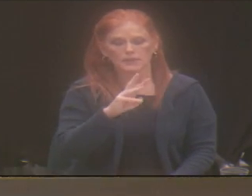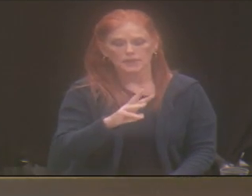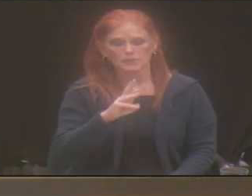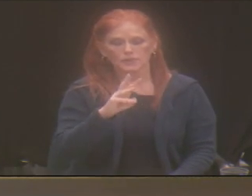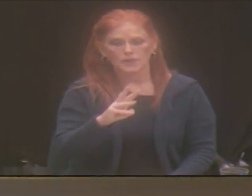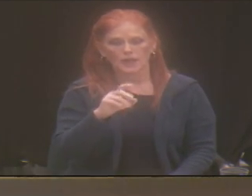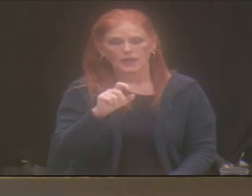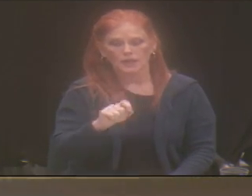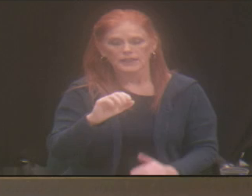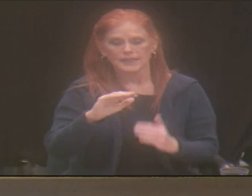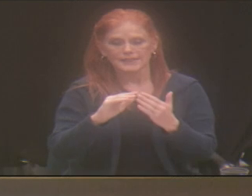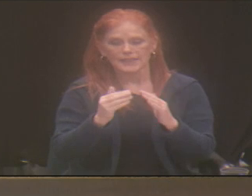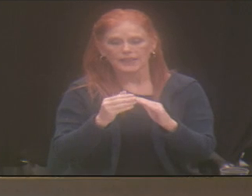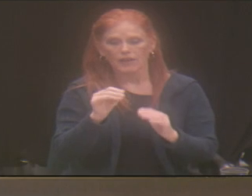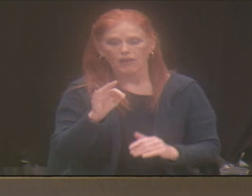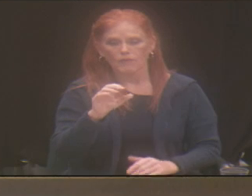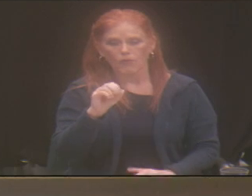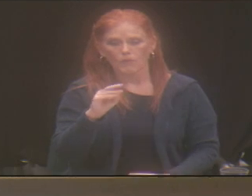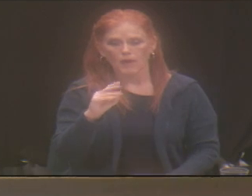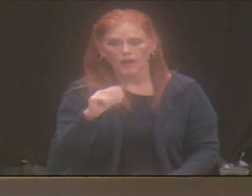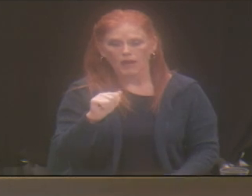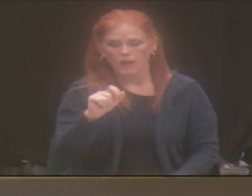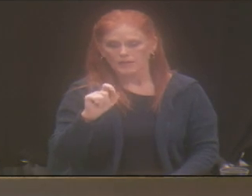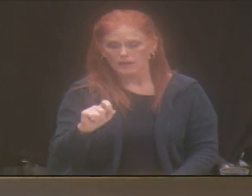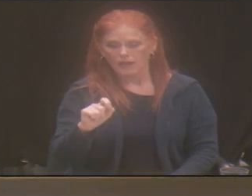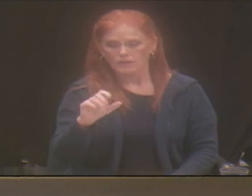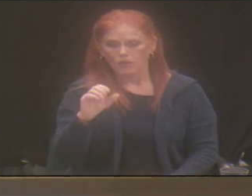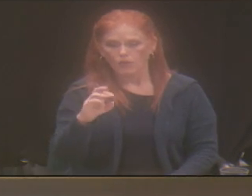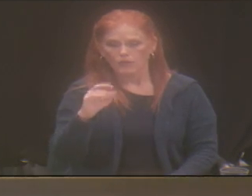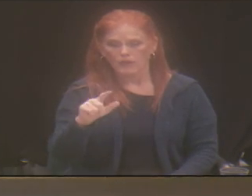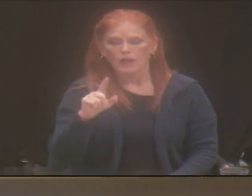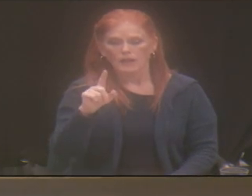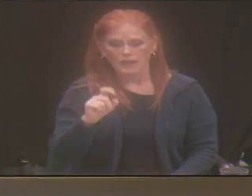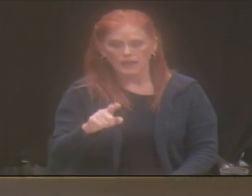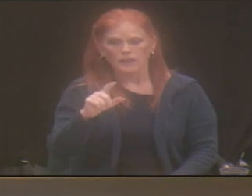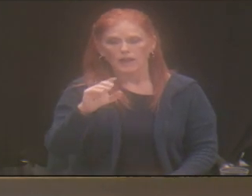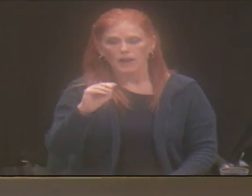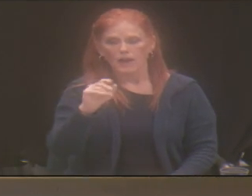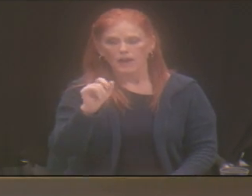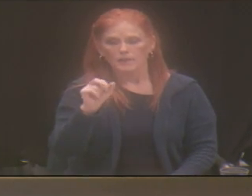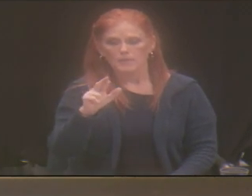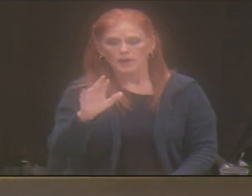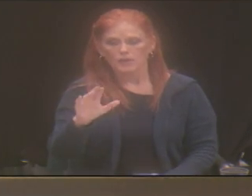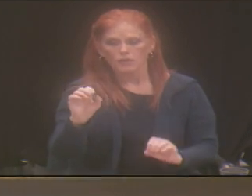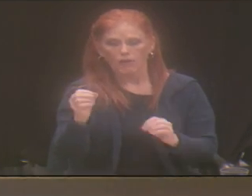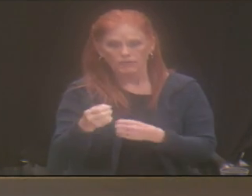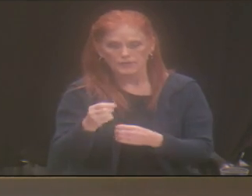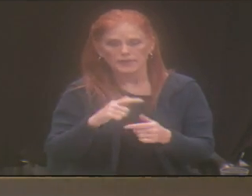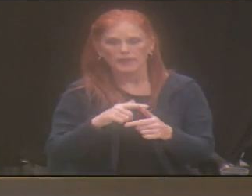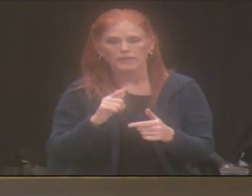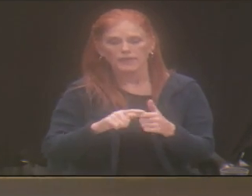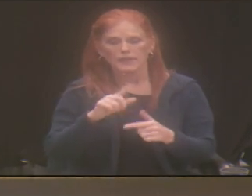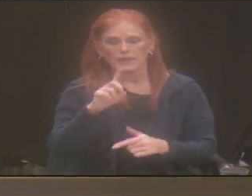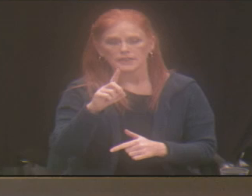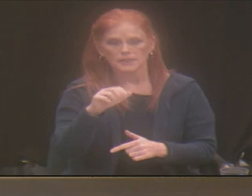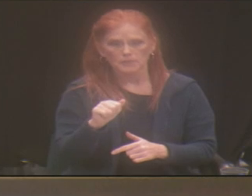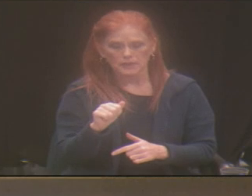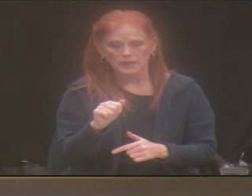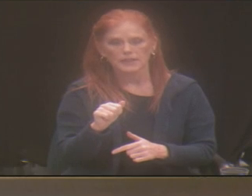.cityofomaha.org. Click on the Mayor's Office, then click on the Disability Commission Chair.